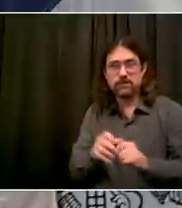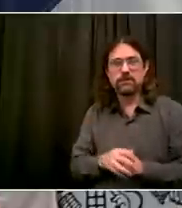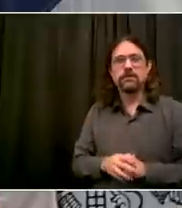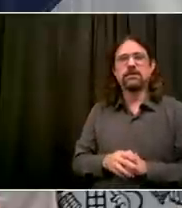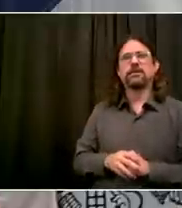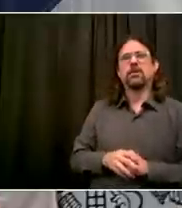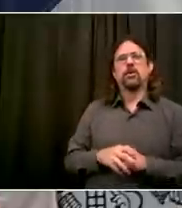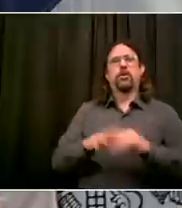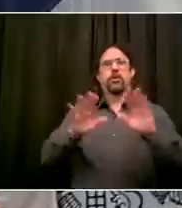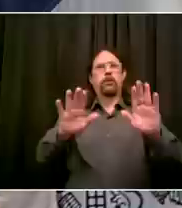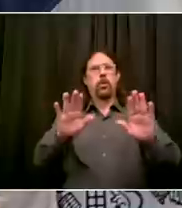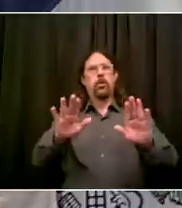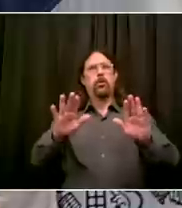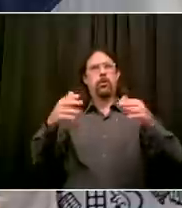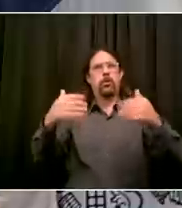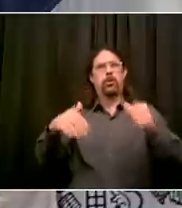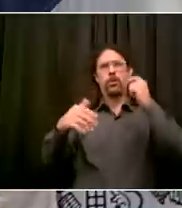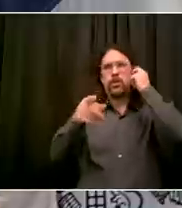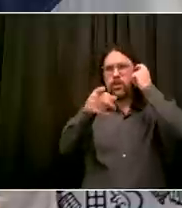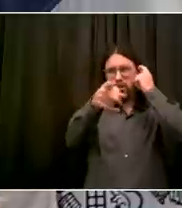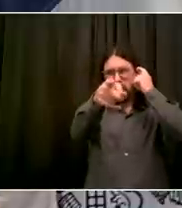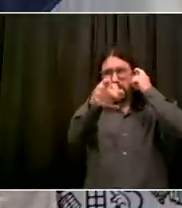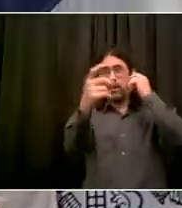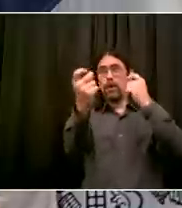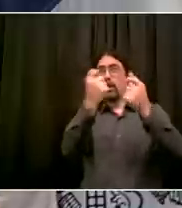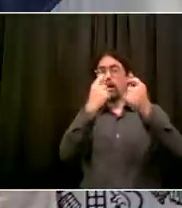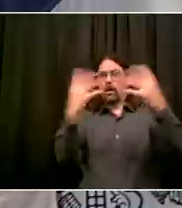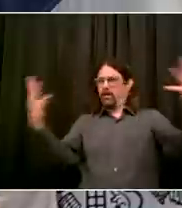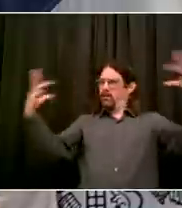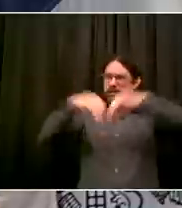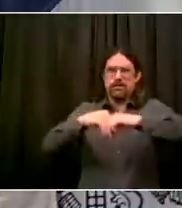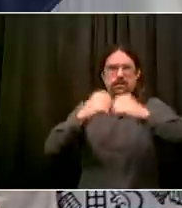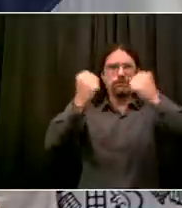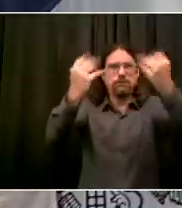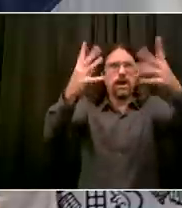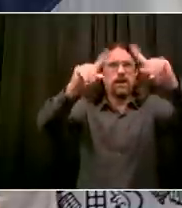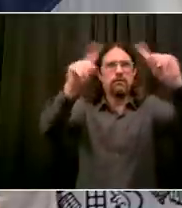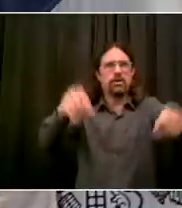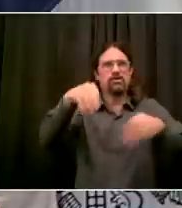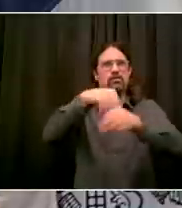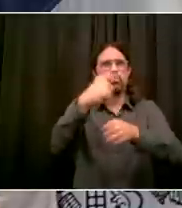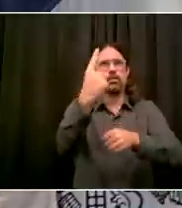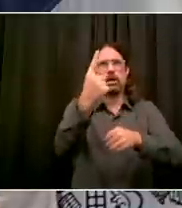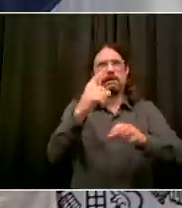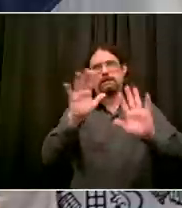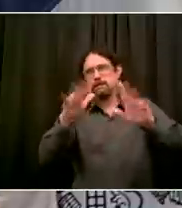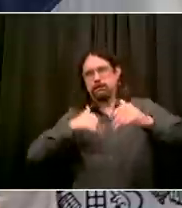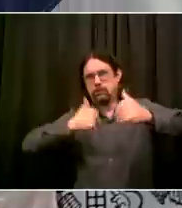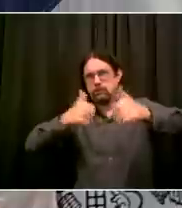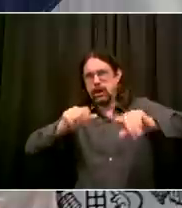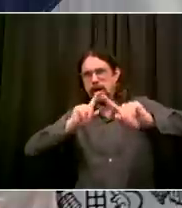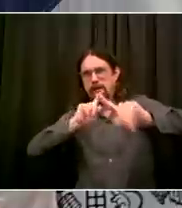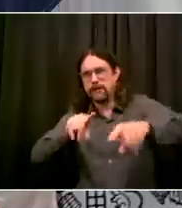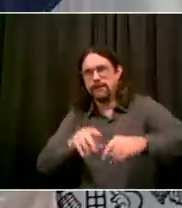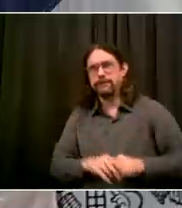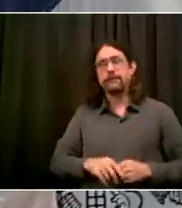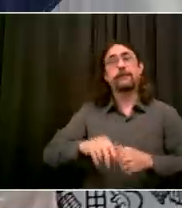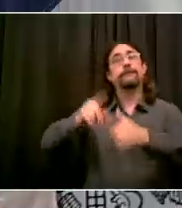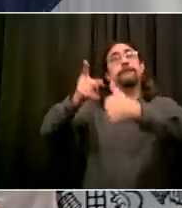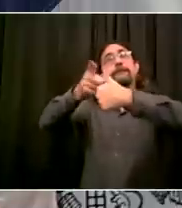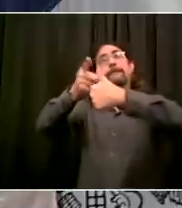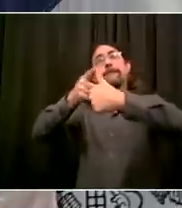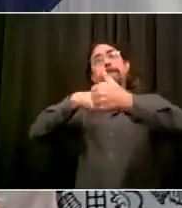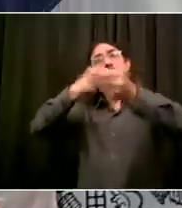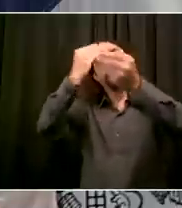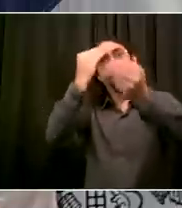have to be done through collective bargaining. In terms of the mayor's office, as I announced, I think it was last week or the week